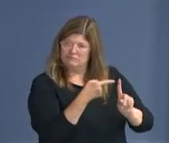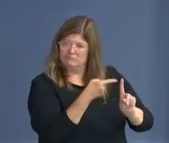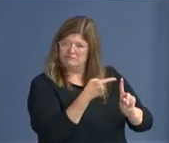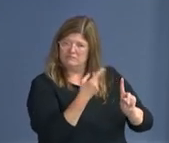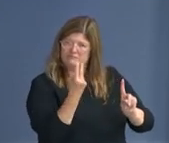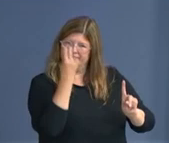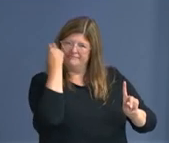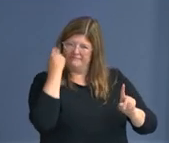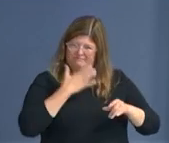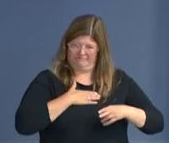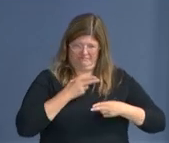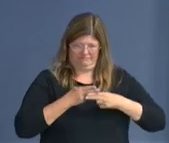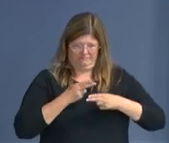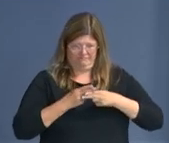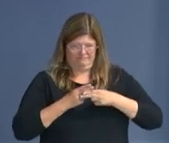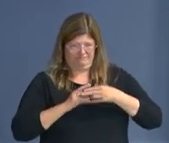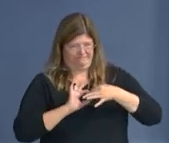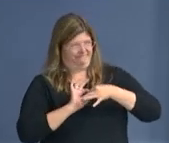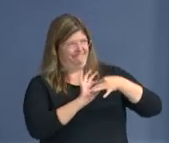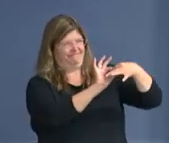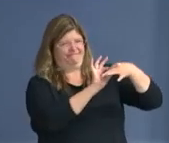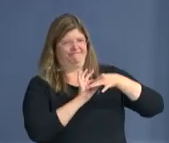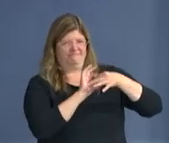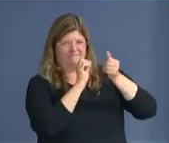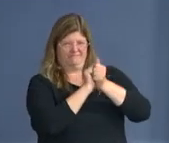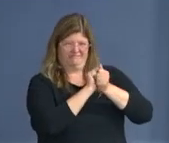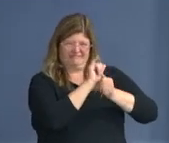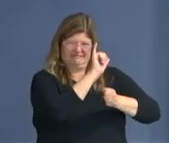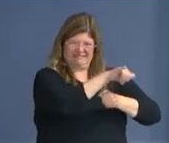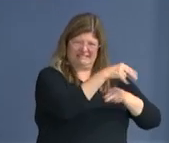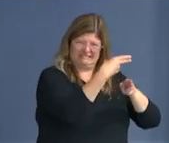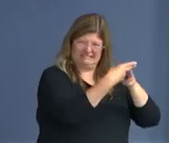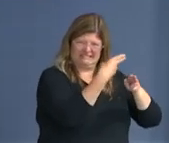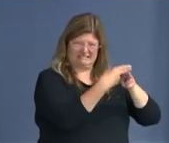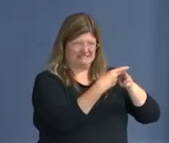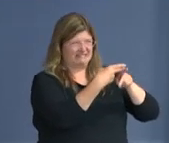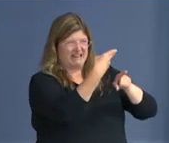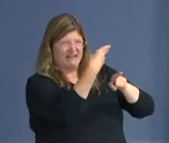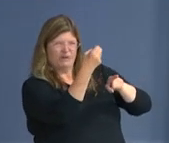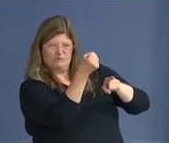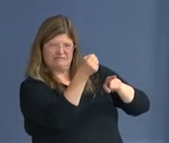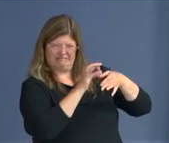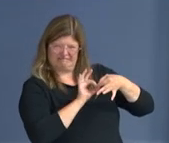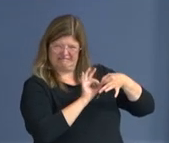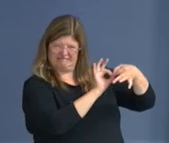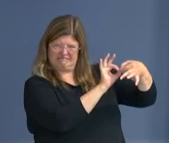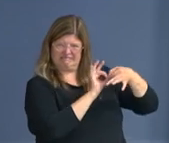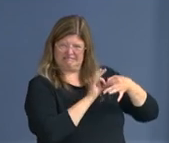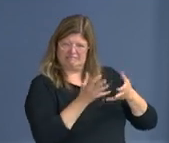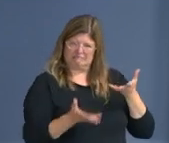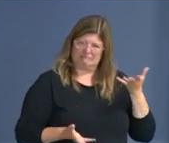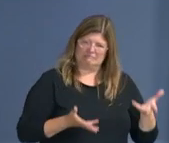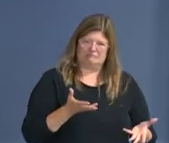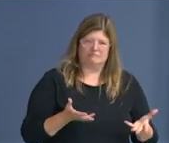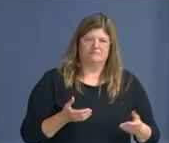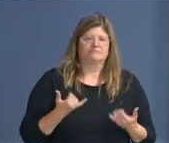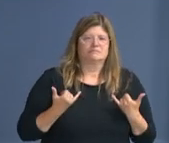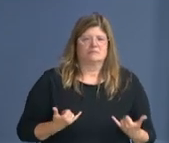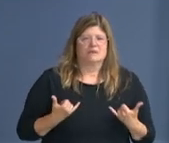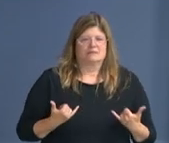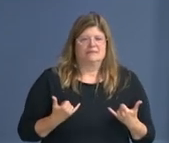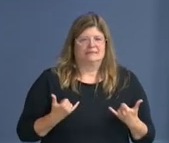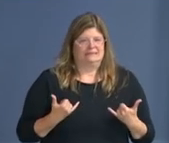uh, a lot of significance to, uh, their alma mater. And I think that we have come in, uh, this